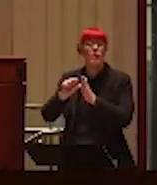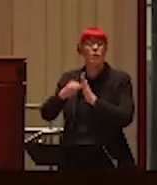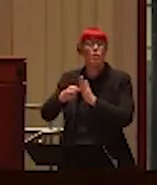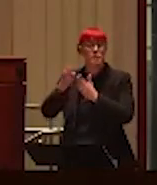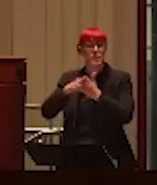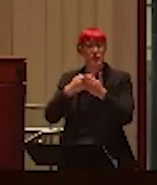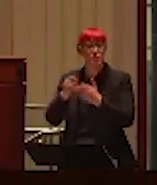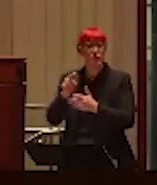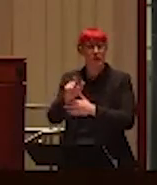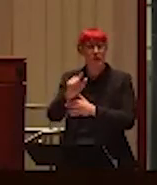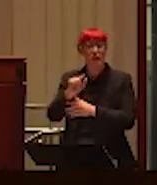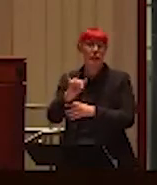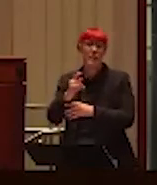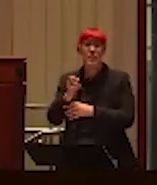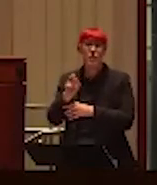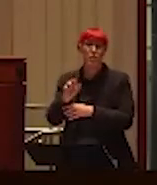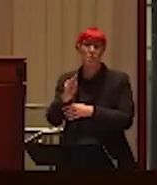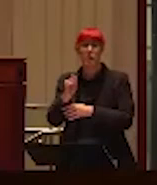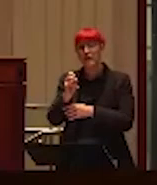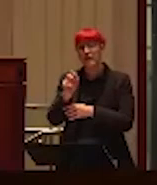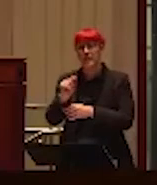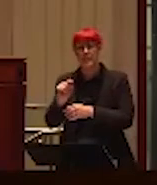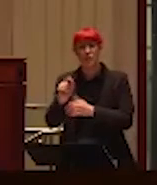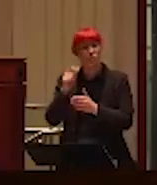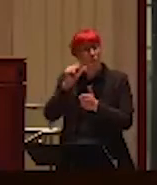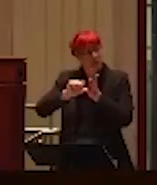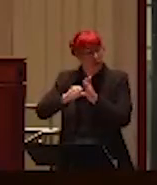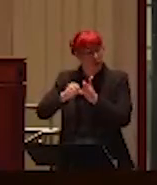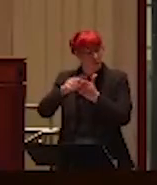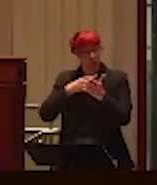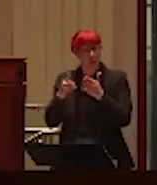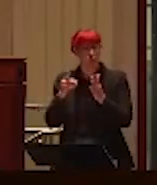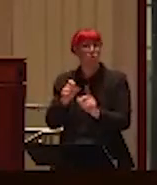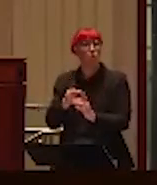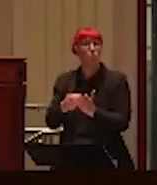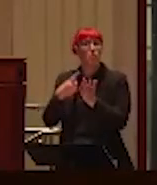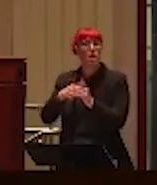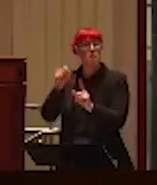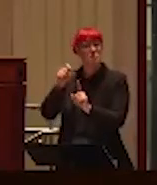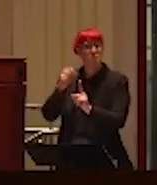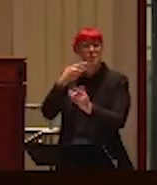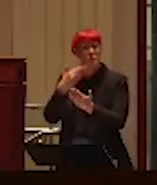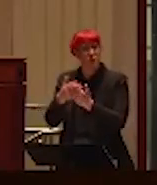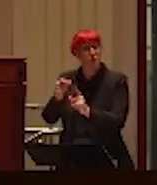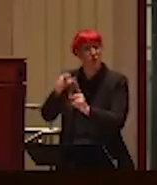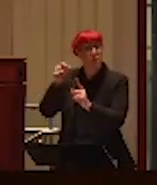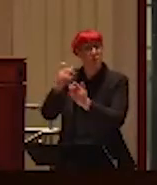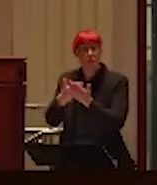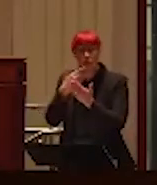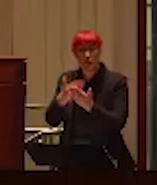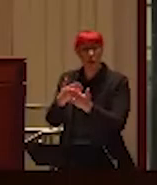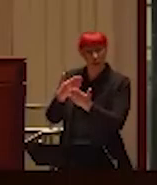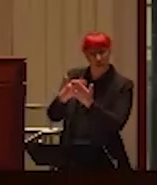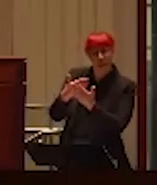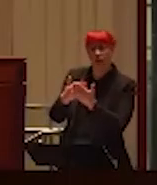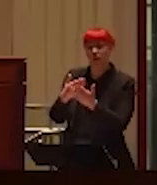So we give somebody a positive experience every once in a while at random, and then they chase that experience. And that's what I was